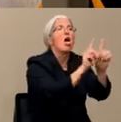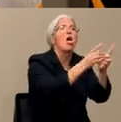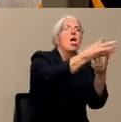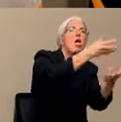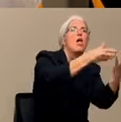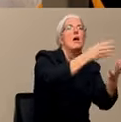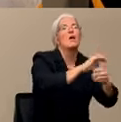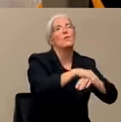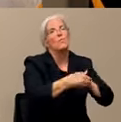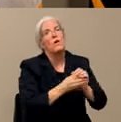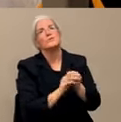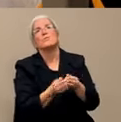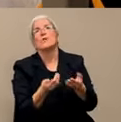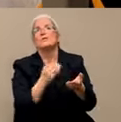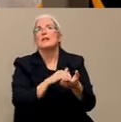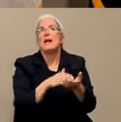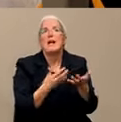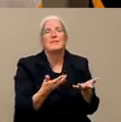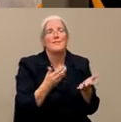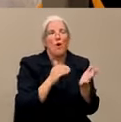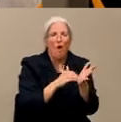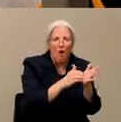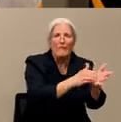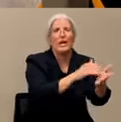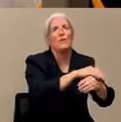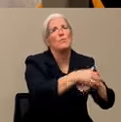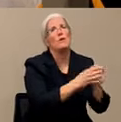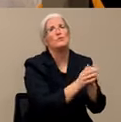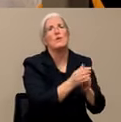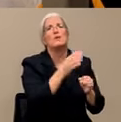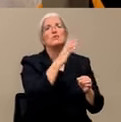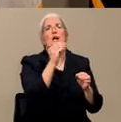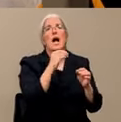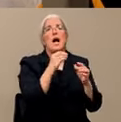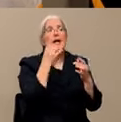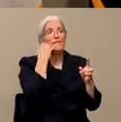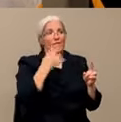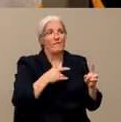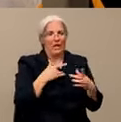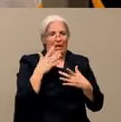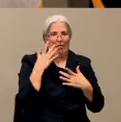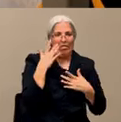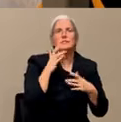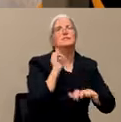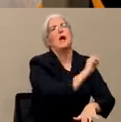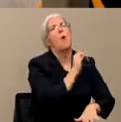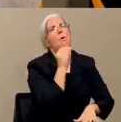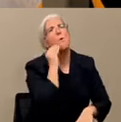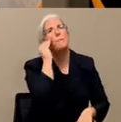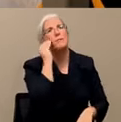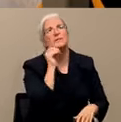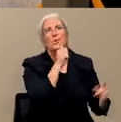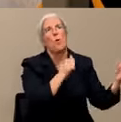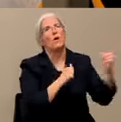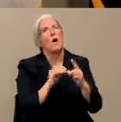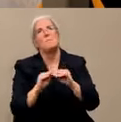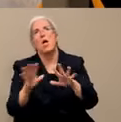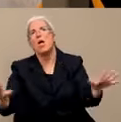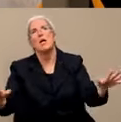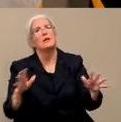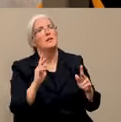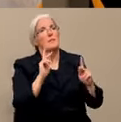frequently. Everyone needs to stay home if they're sick, both the employee and the people going to the store.